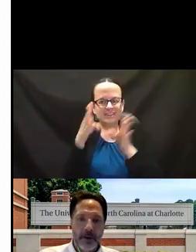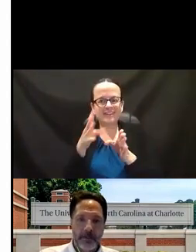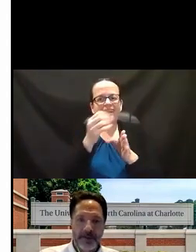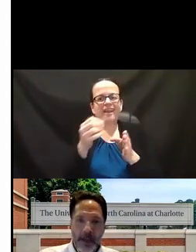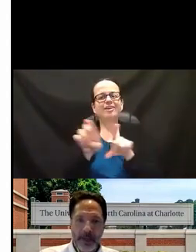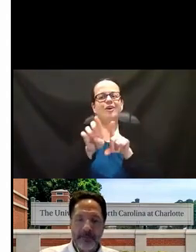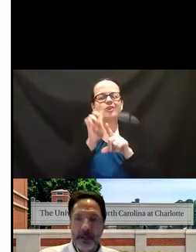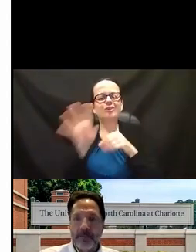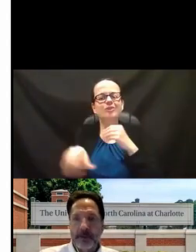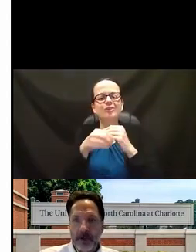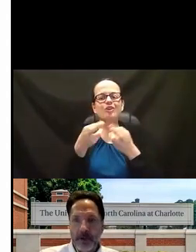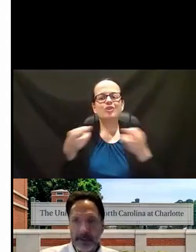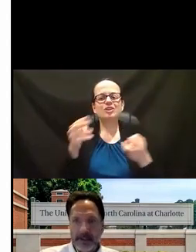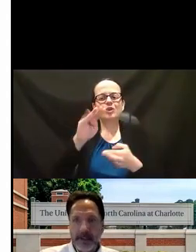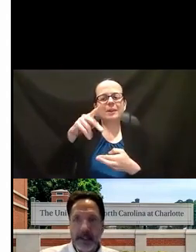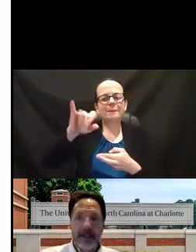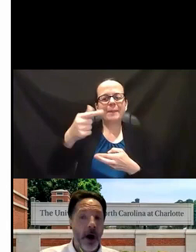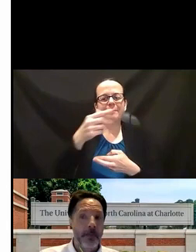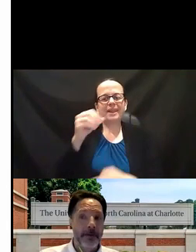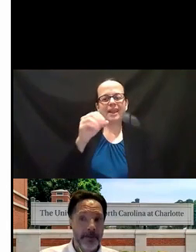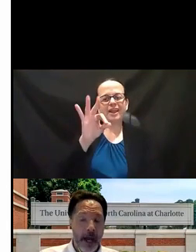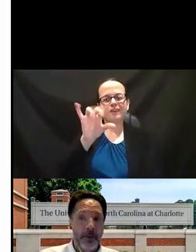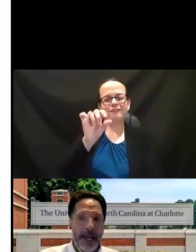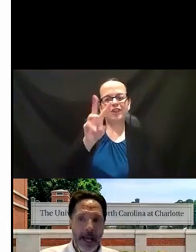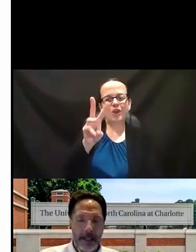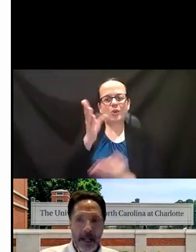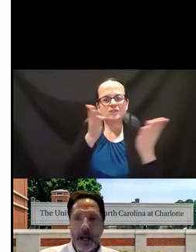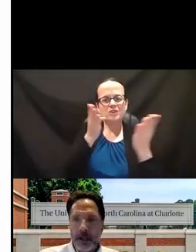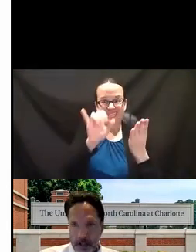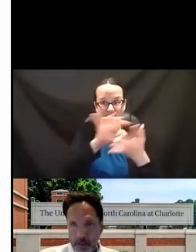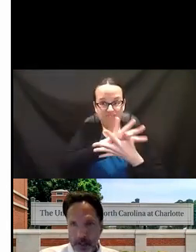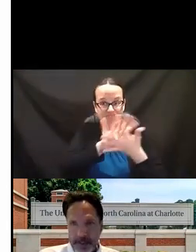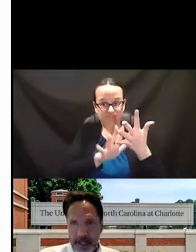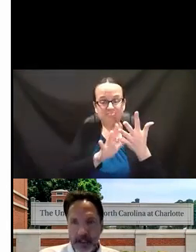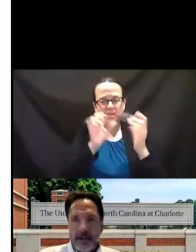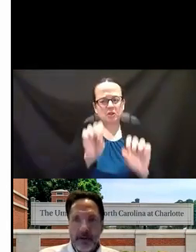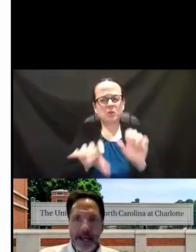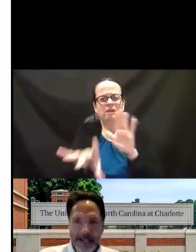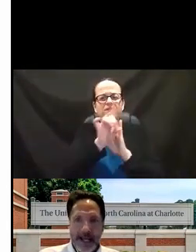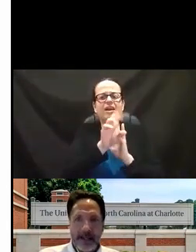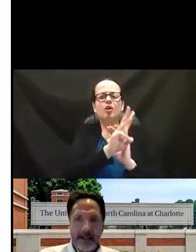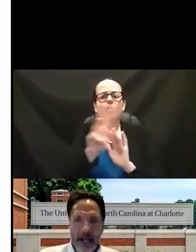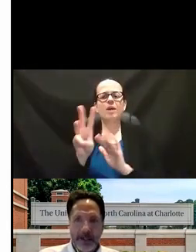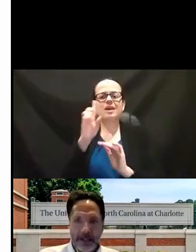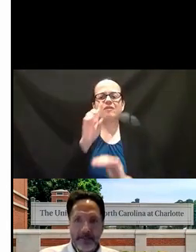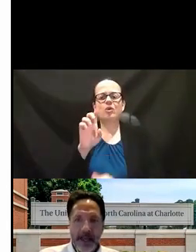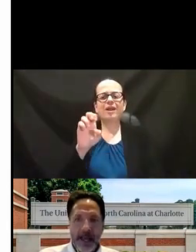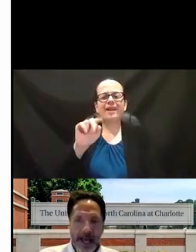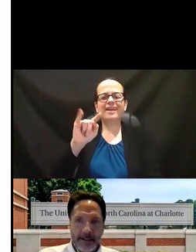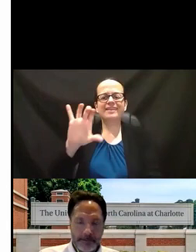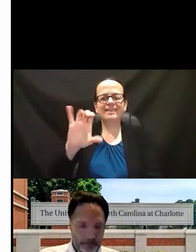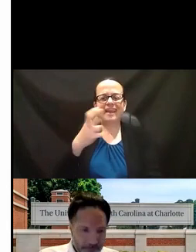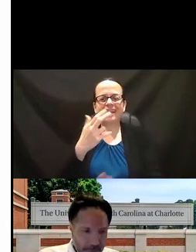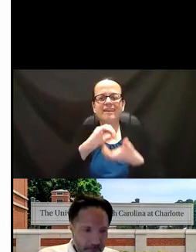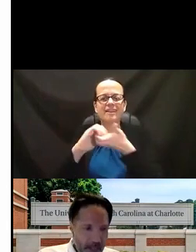our resource mapping and flow of services. And these can all be found at our current website for NTACT The Collaborative